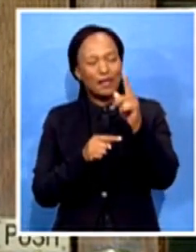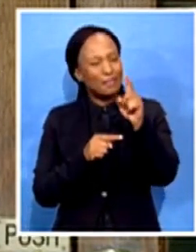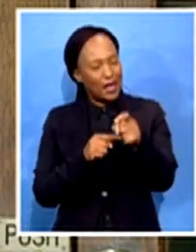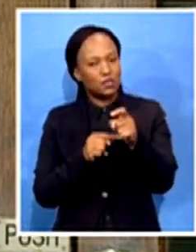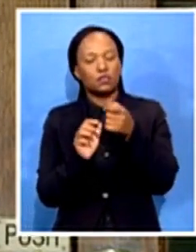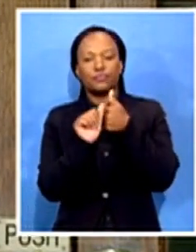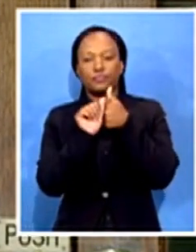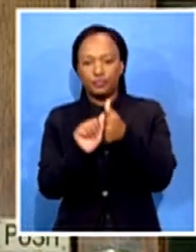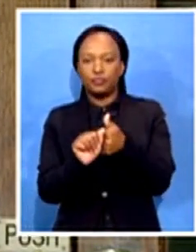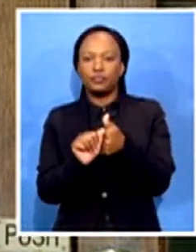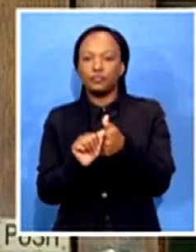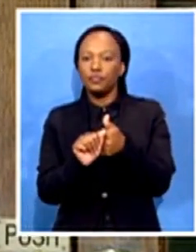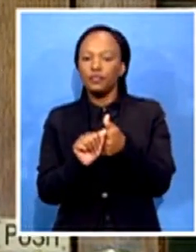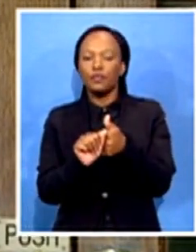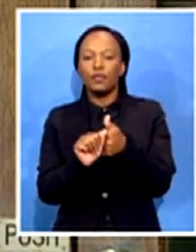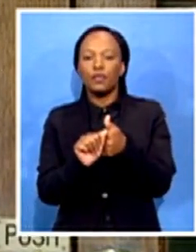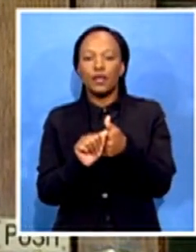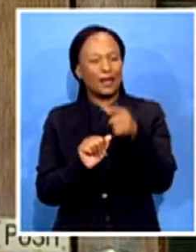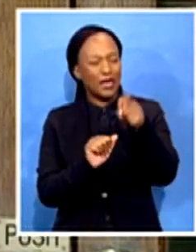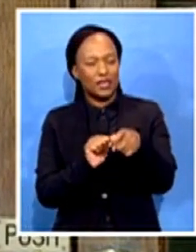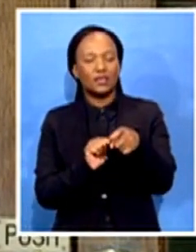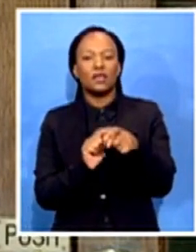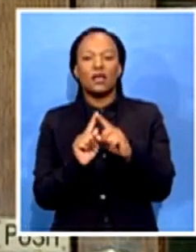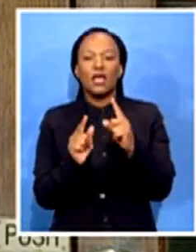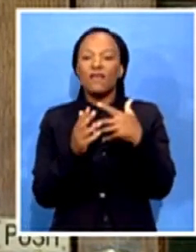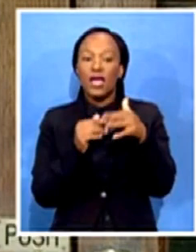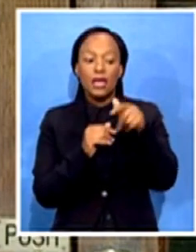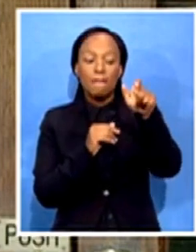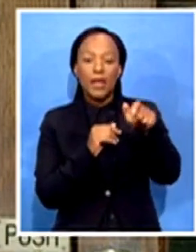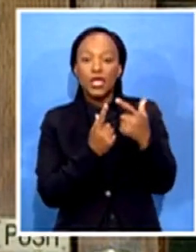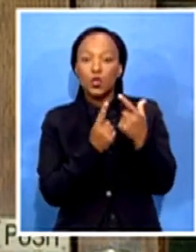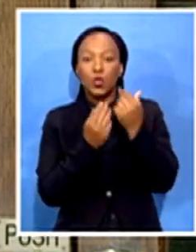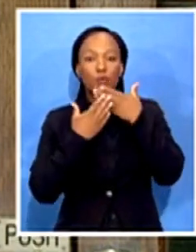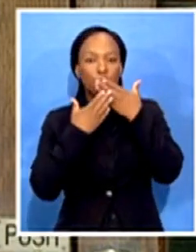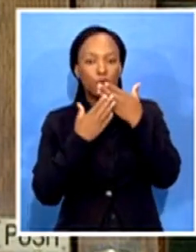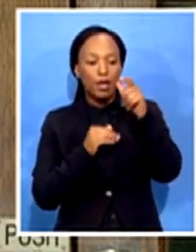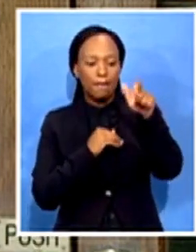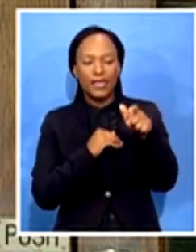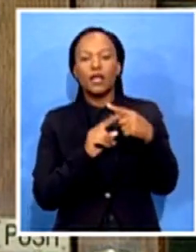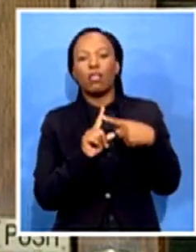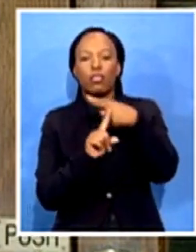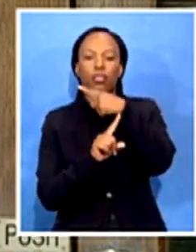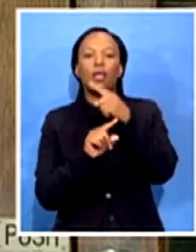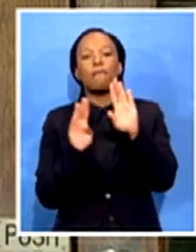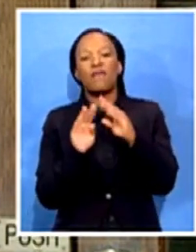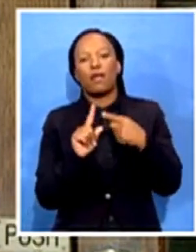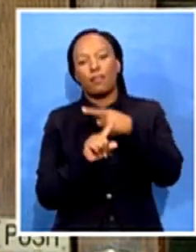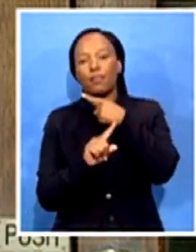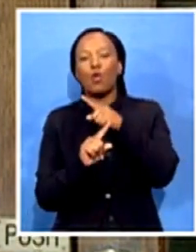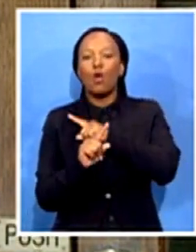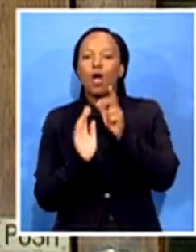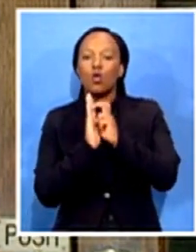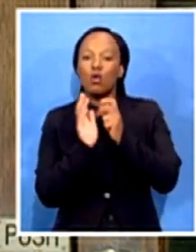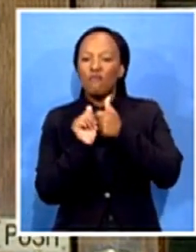Any marker who is not doing that, that constitutes a misconduct. are very sure. And another thing that is key that we have done this year,